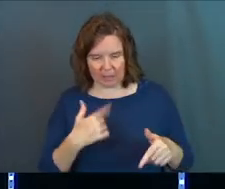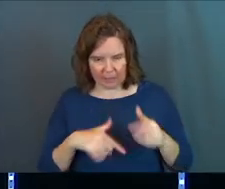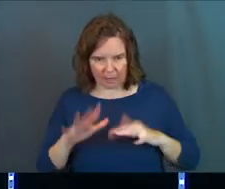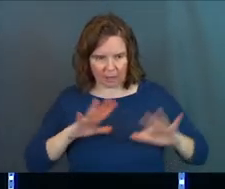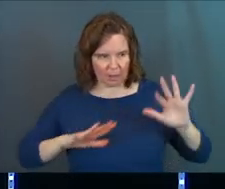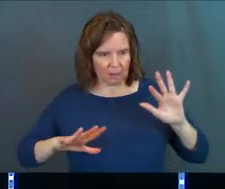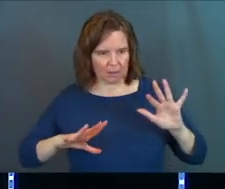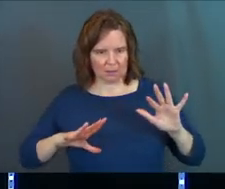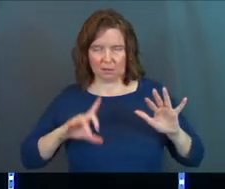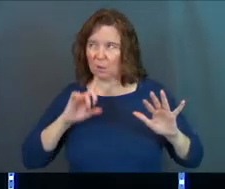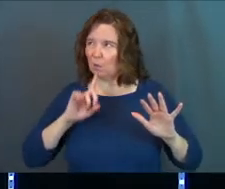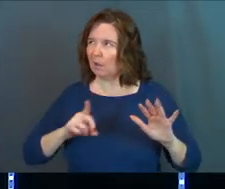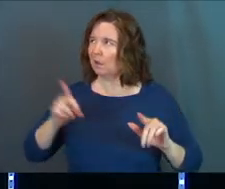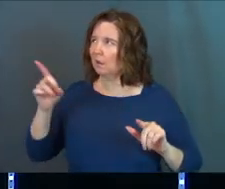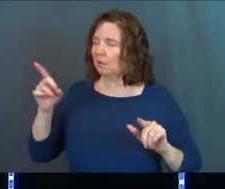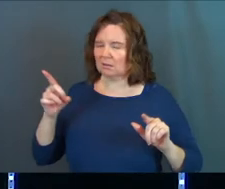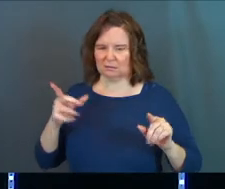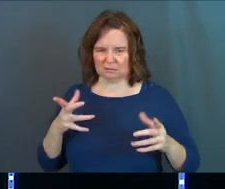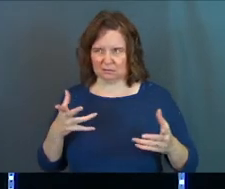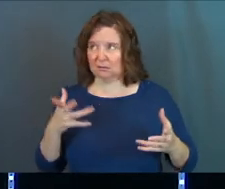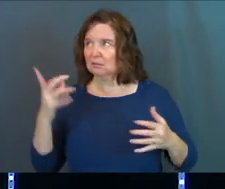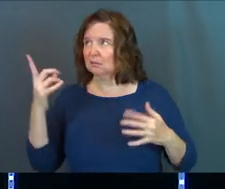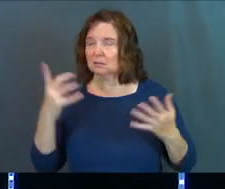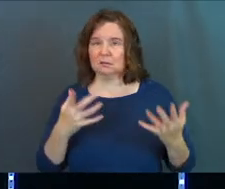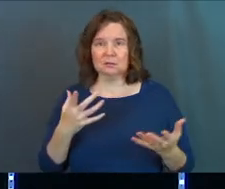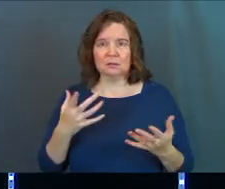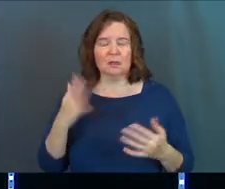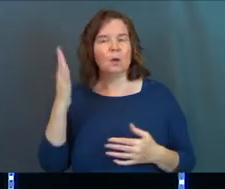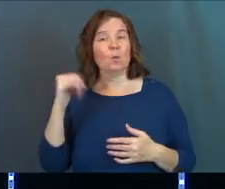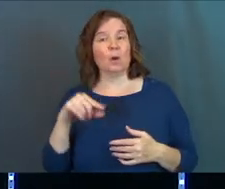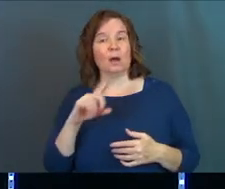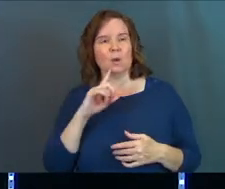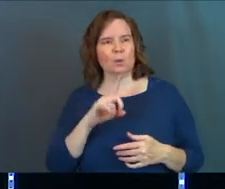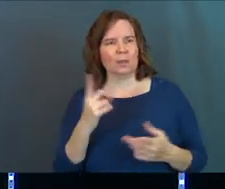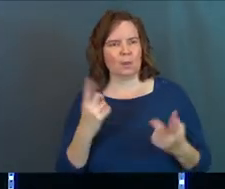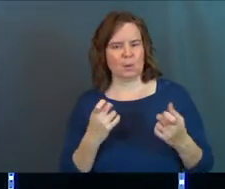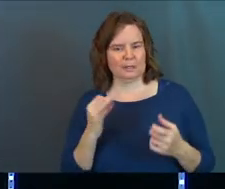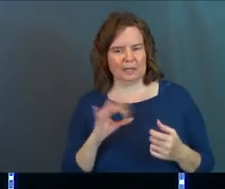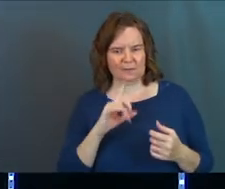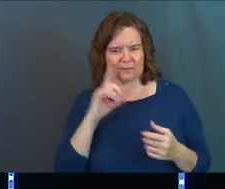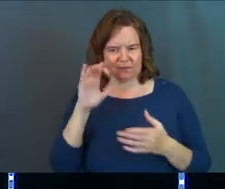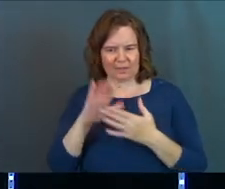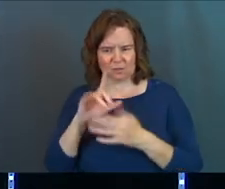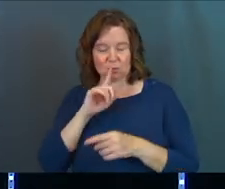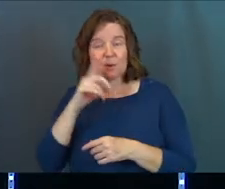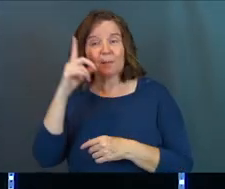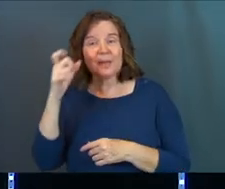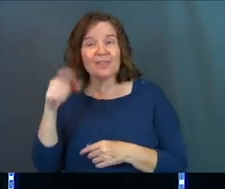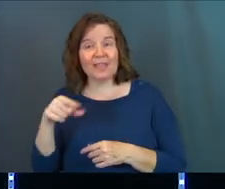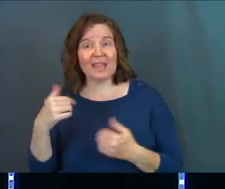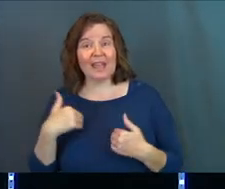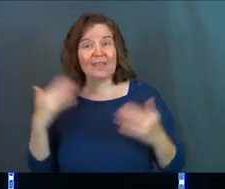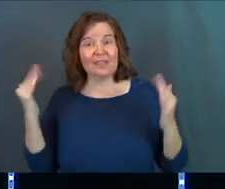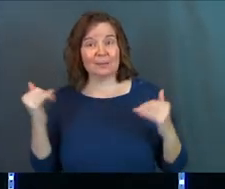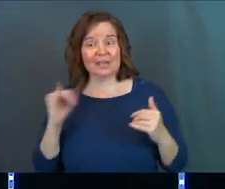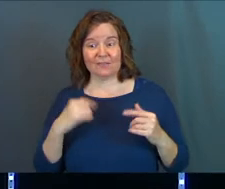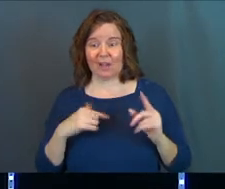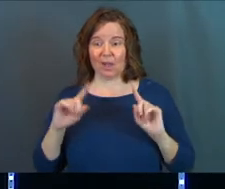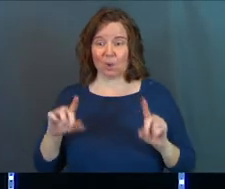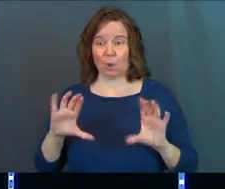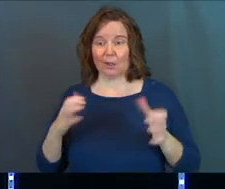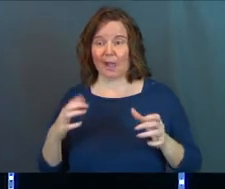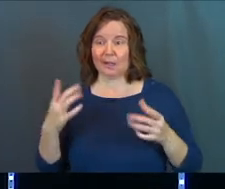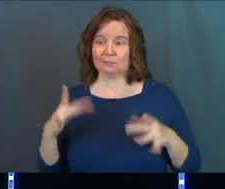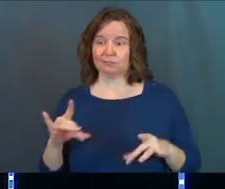questioning whether or not the faith is actually true? Well, why would they question whether or not the faith is true? It's because they had these expectations